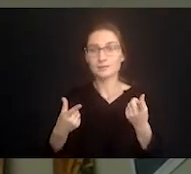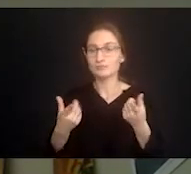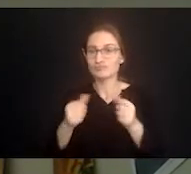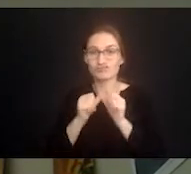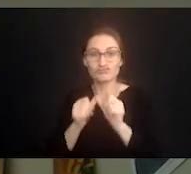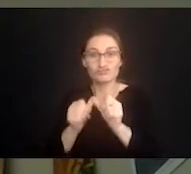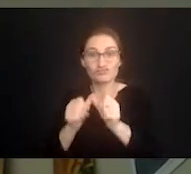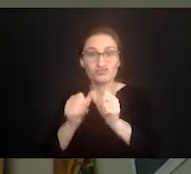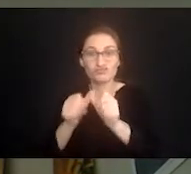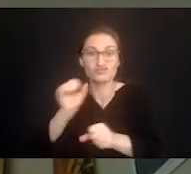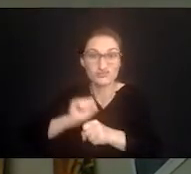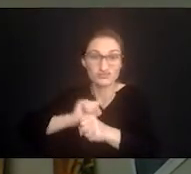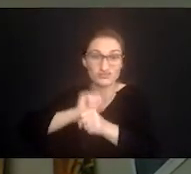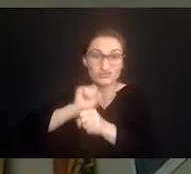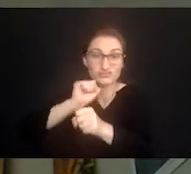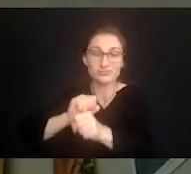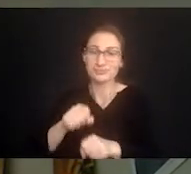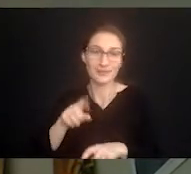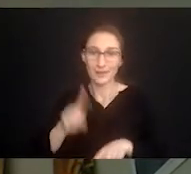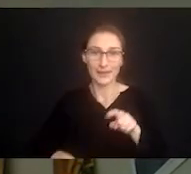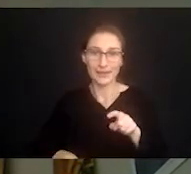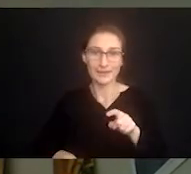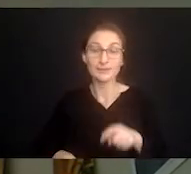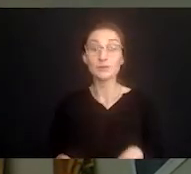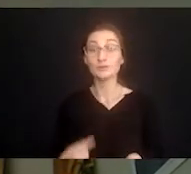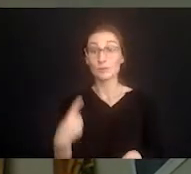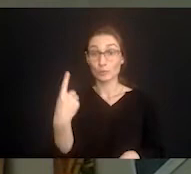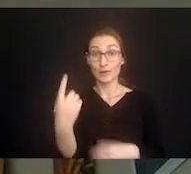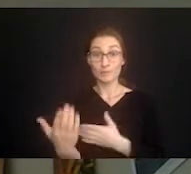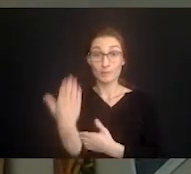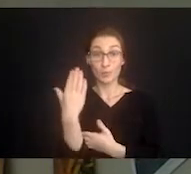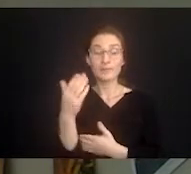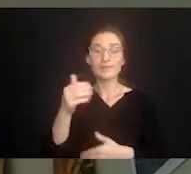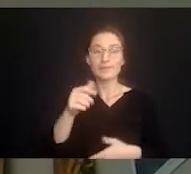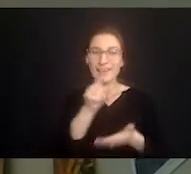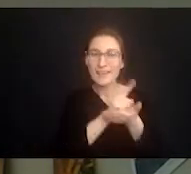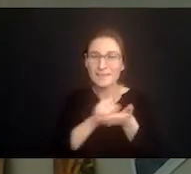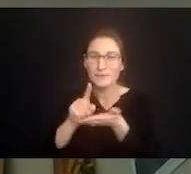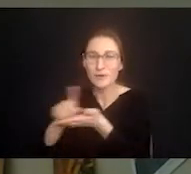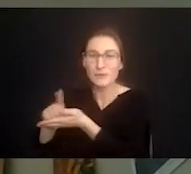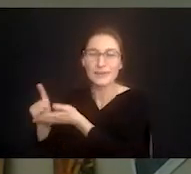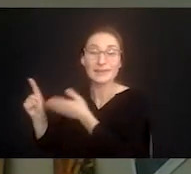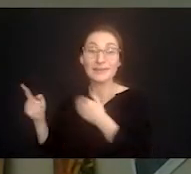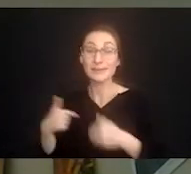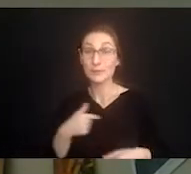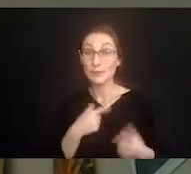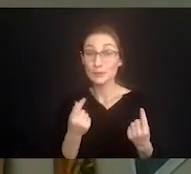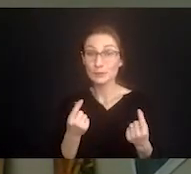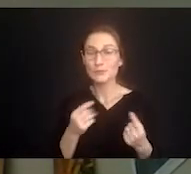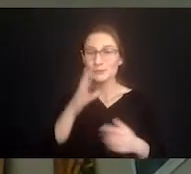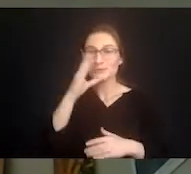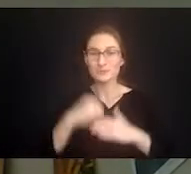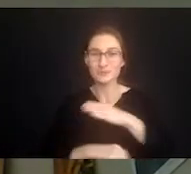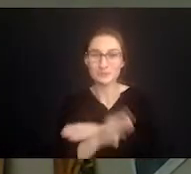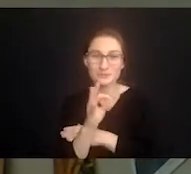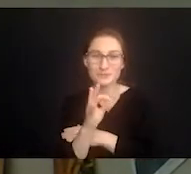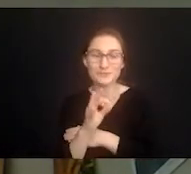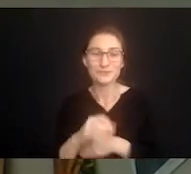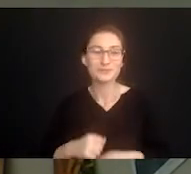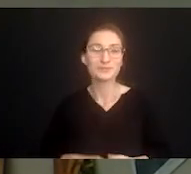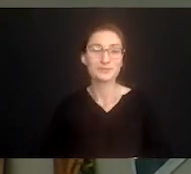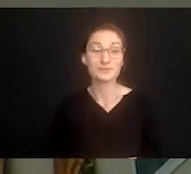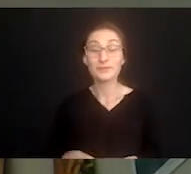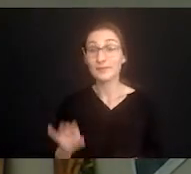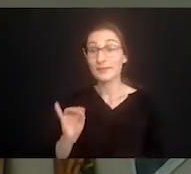do a never-ending schedule. So we now try to block at least one morning a week that we can sleep in if we need it. If we travel for